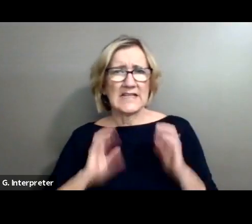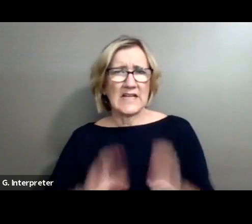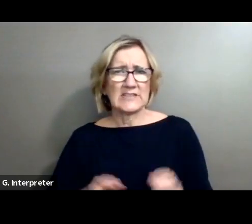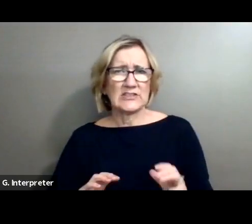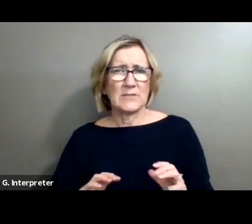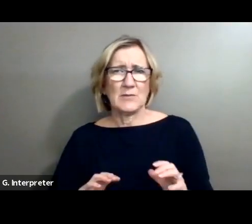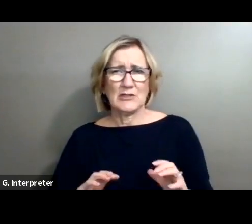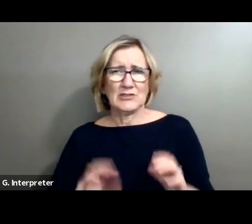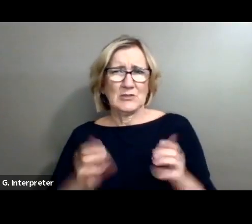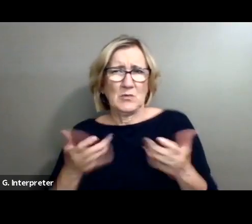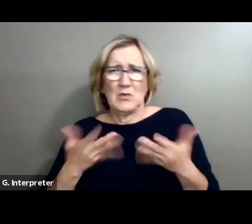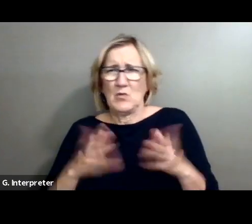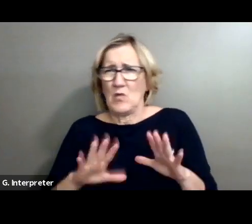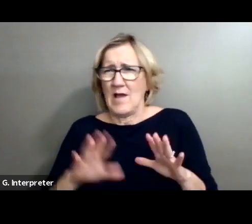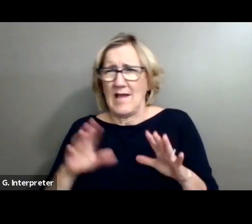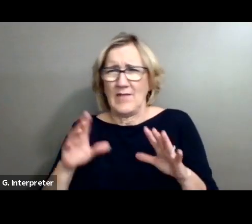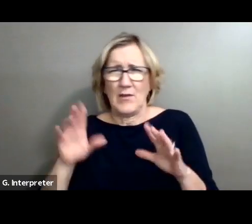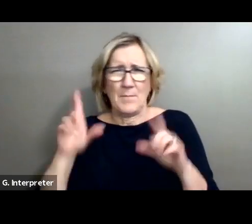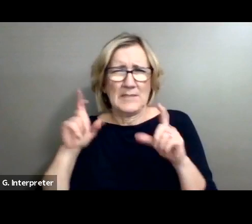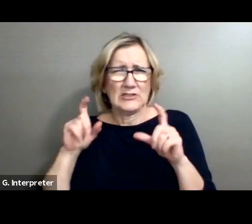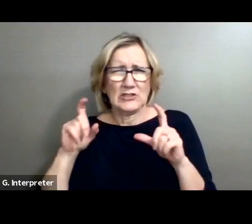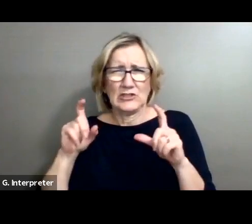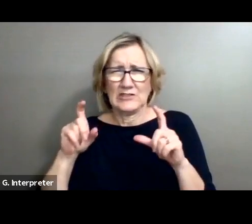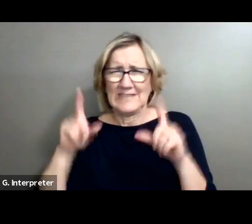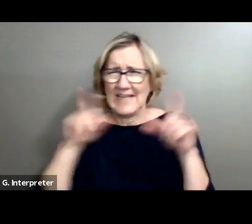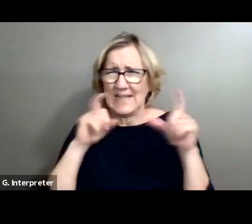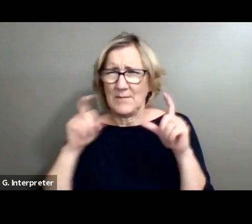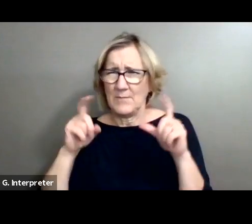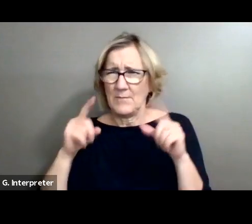by a Black man. Do you guys think that's fair?